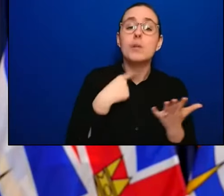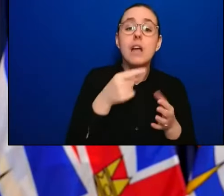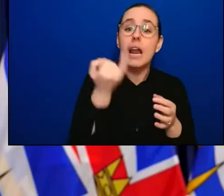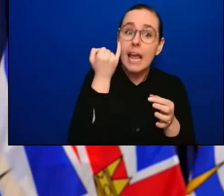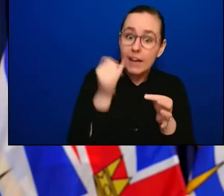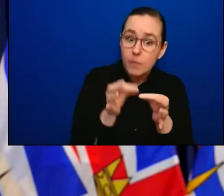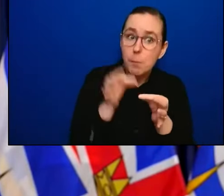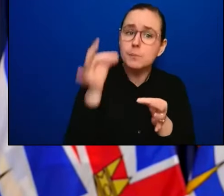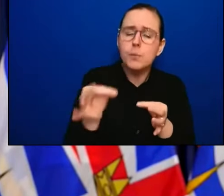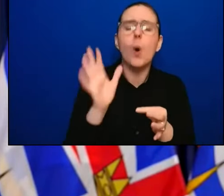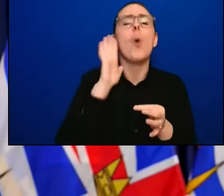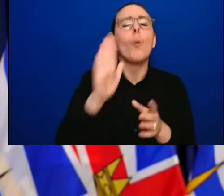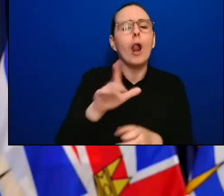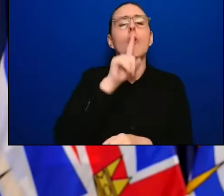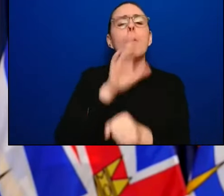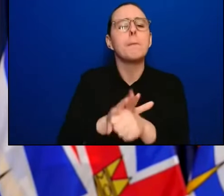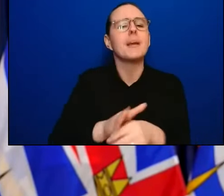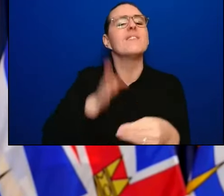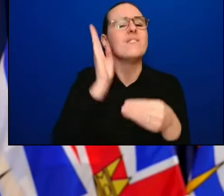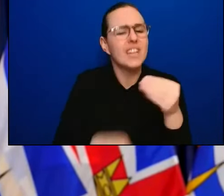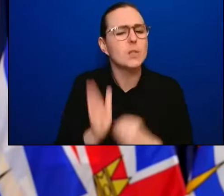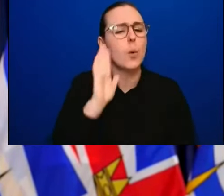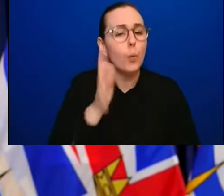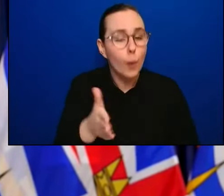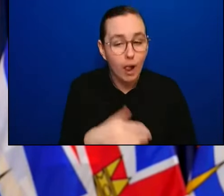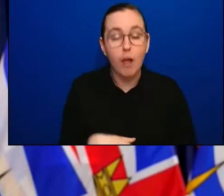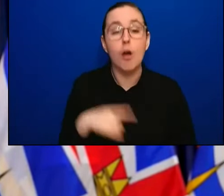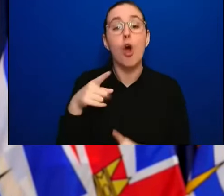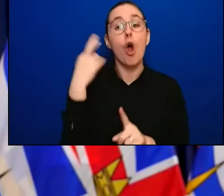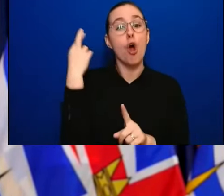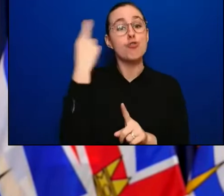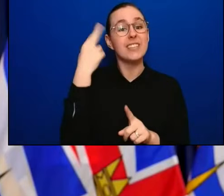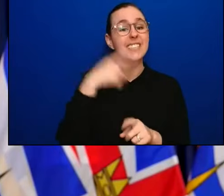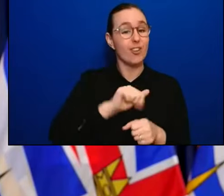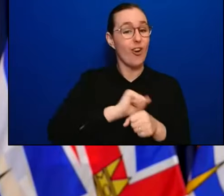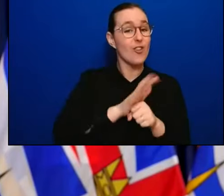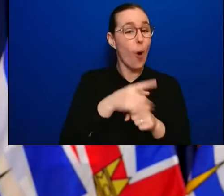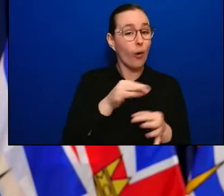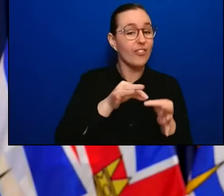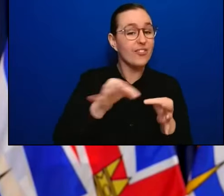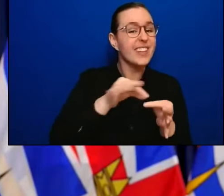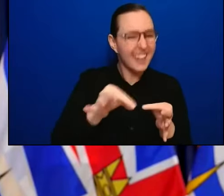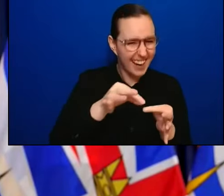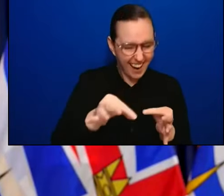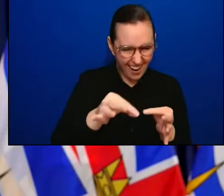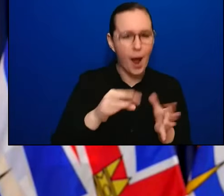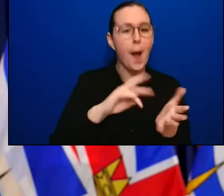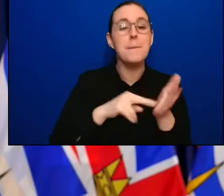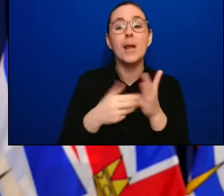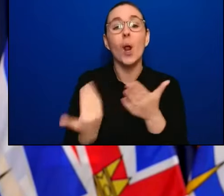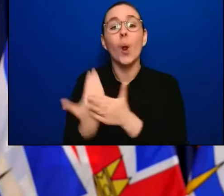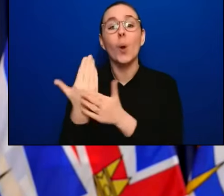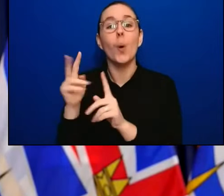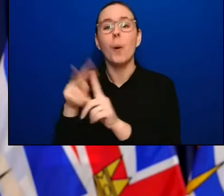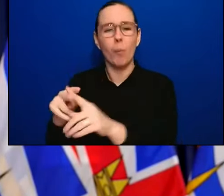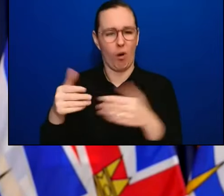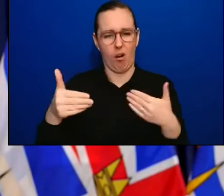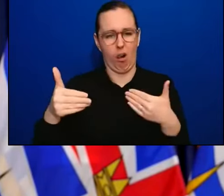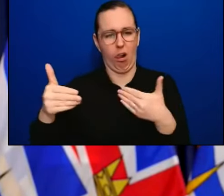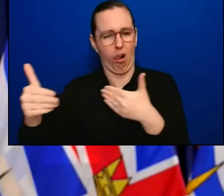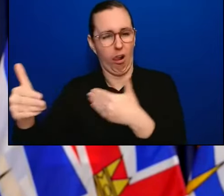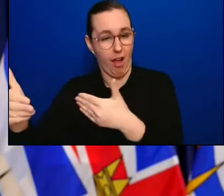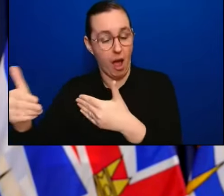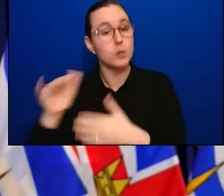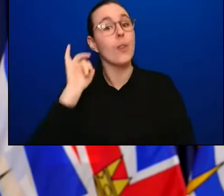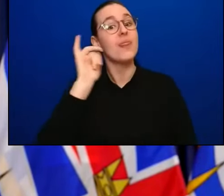because of COVID it also means that surgeries aren't booked and that's why taking care of these past few weeks by all